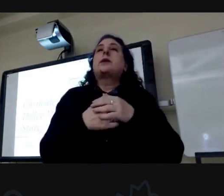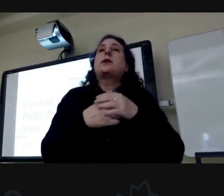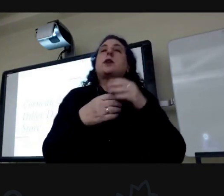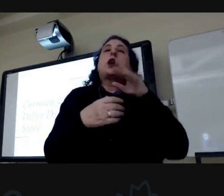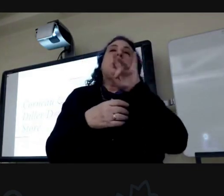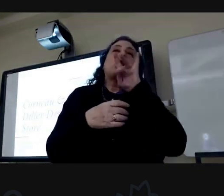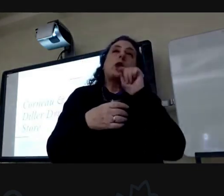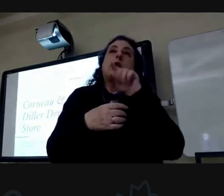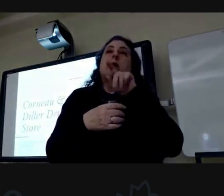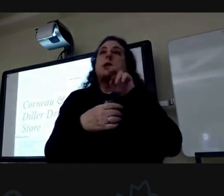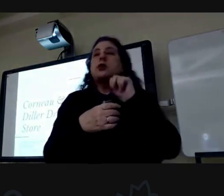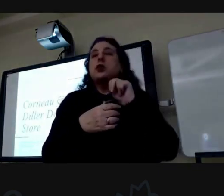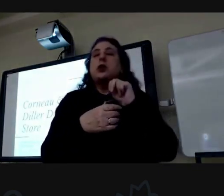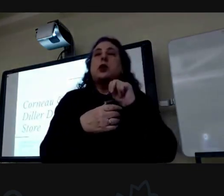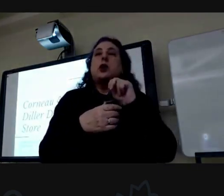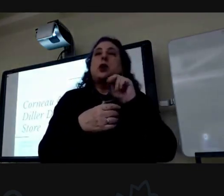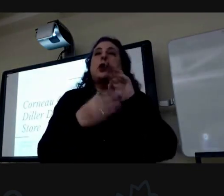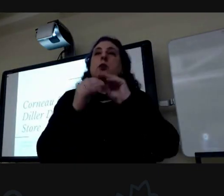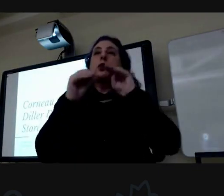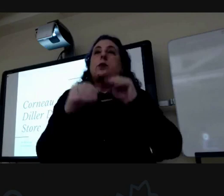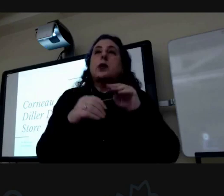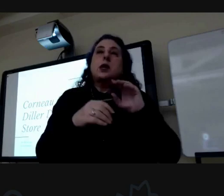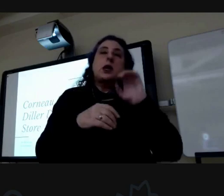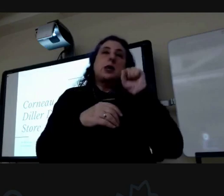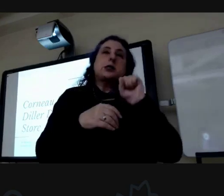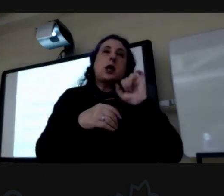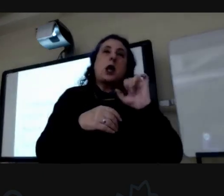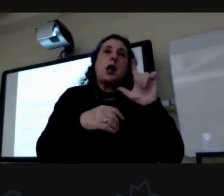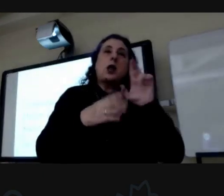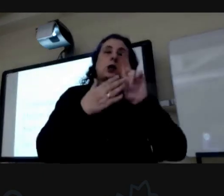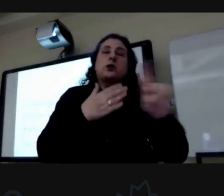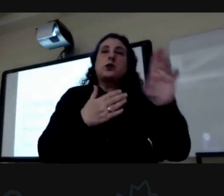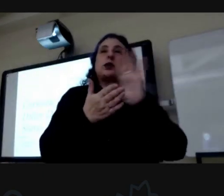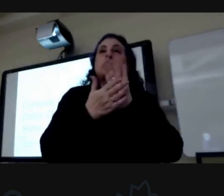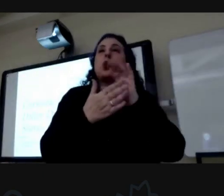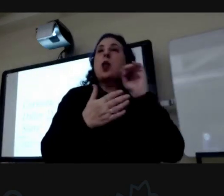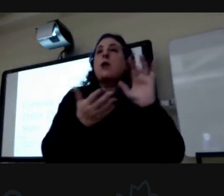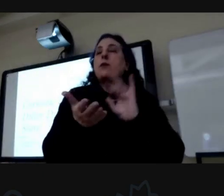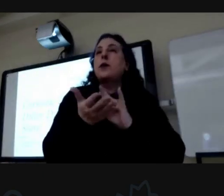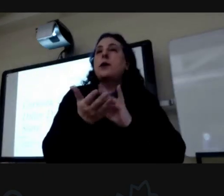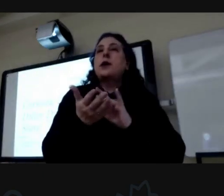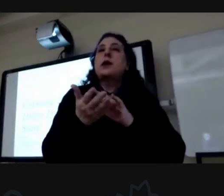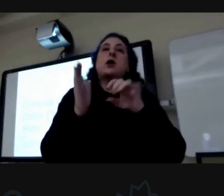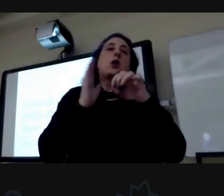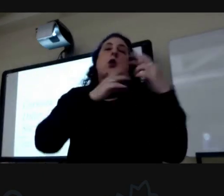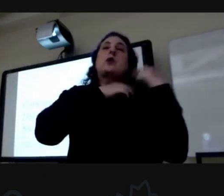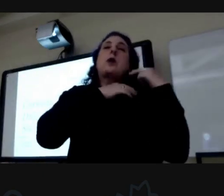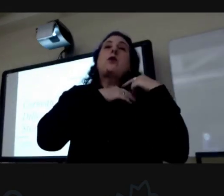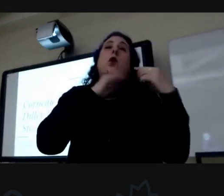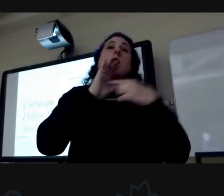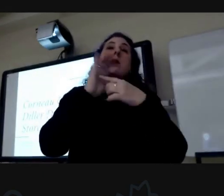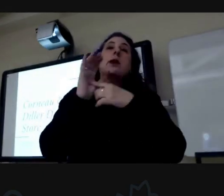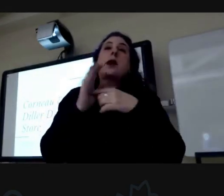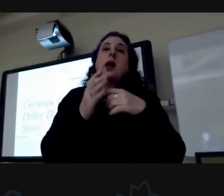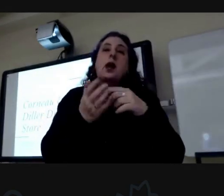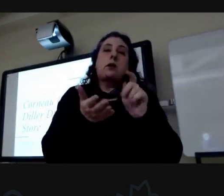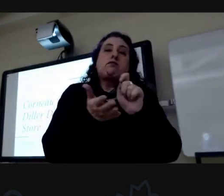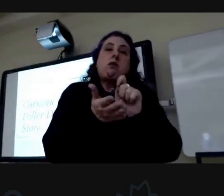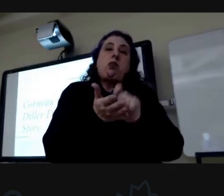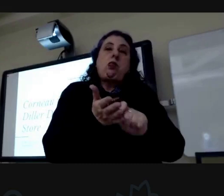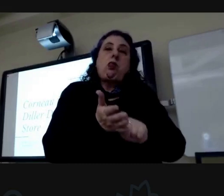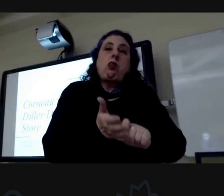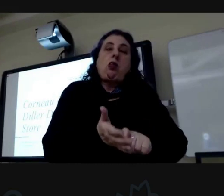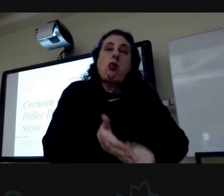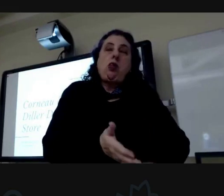museum at southern illinois university school of medicine where he is responsible for exhibits and cataloging the collection of approximately 20